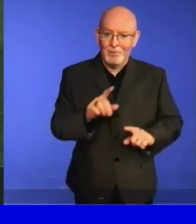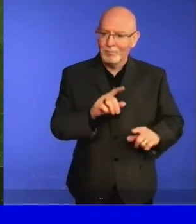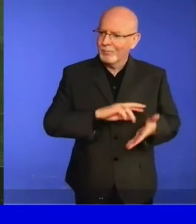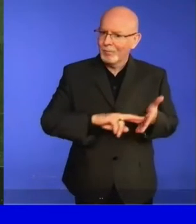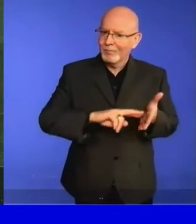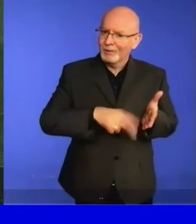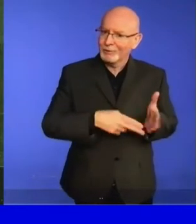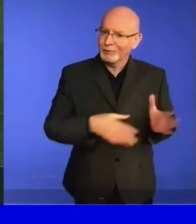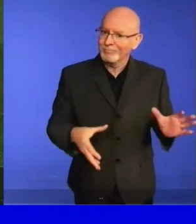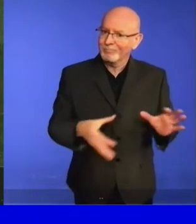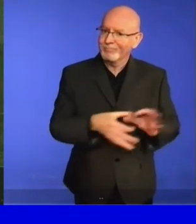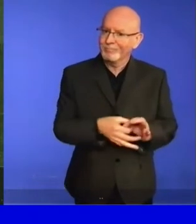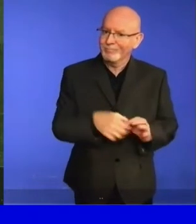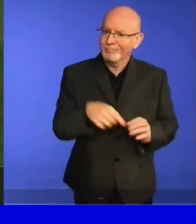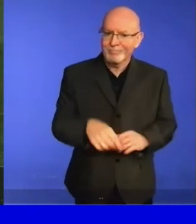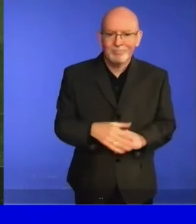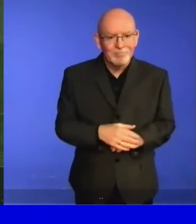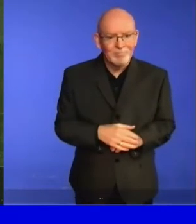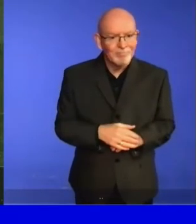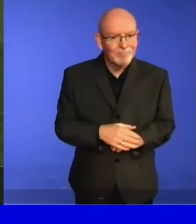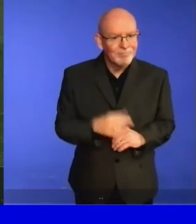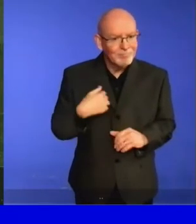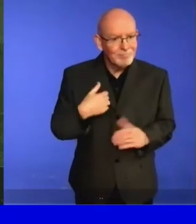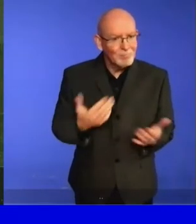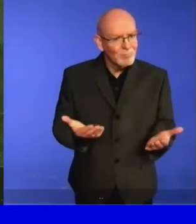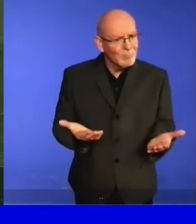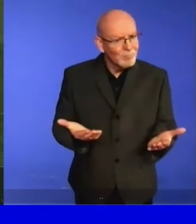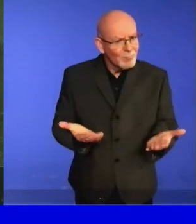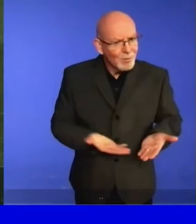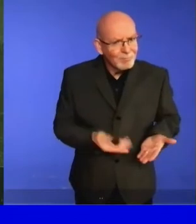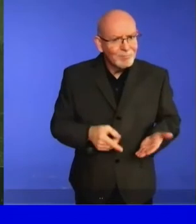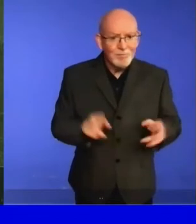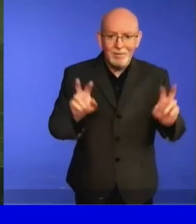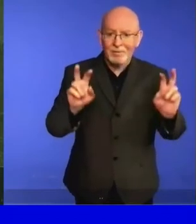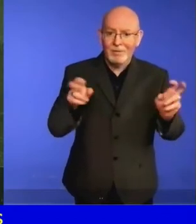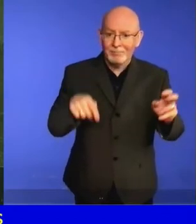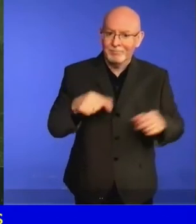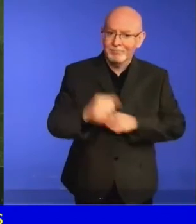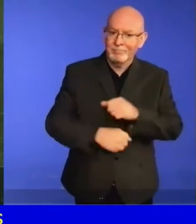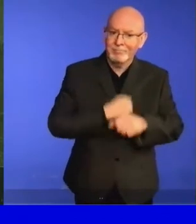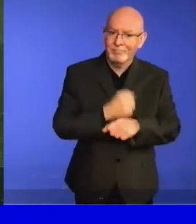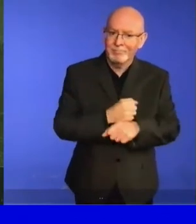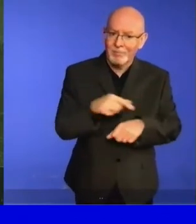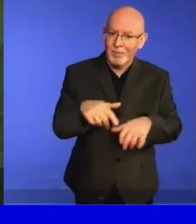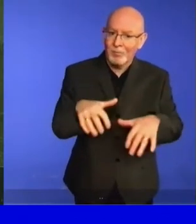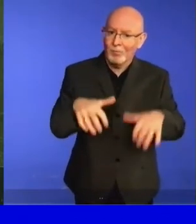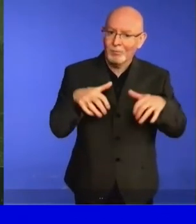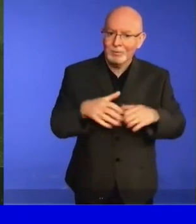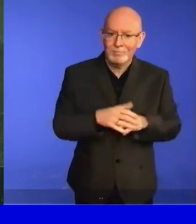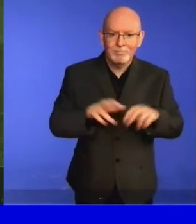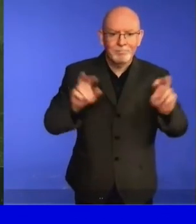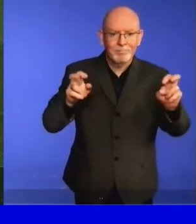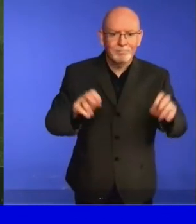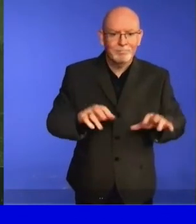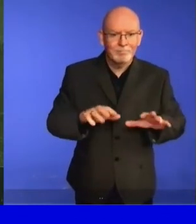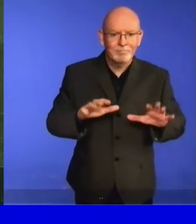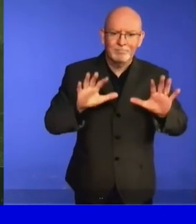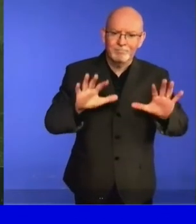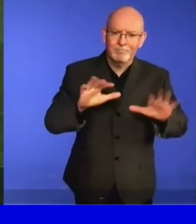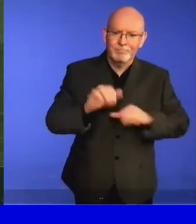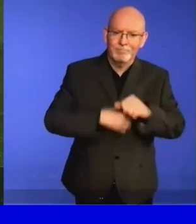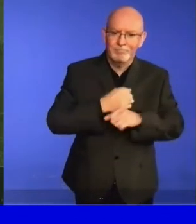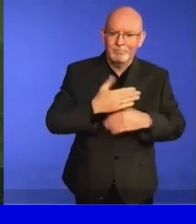Inclusive, Sustainable Development, implementing the Convention on the Rights of Persons with Disabilities and the